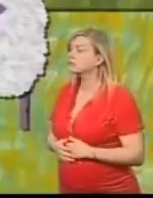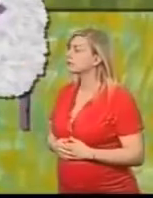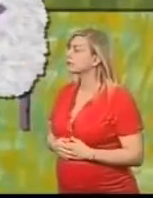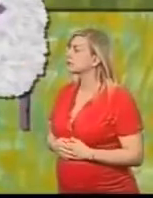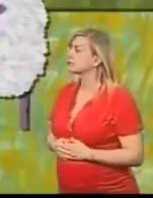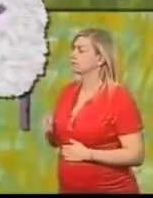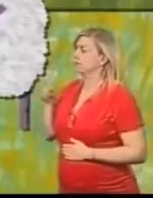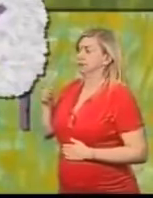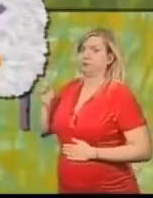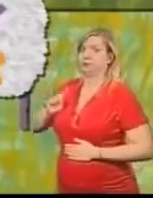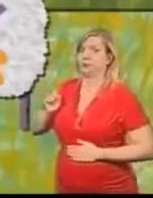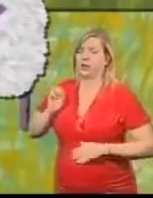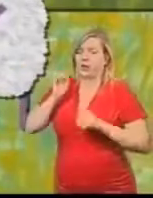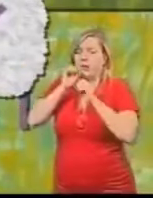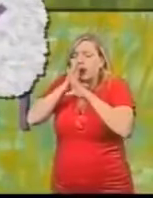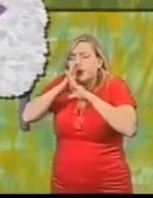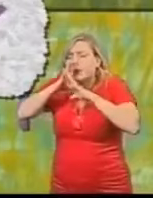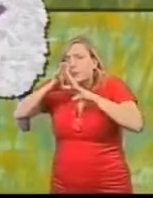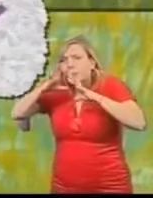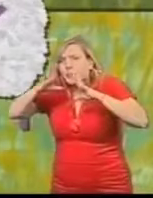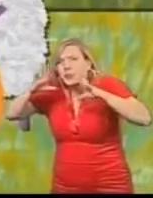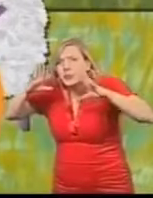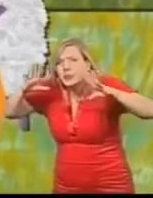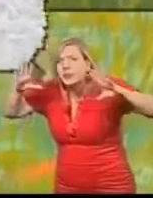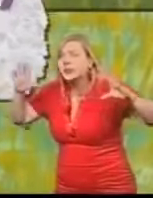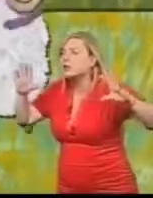And Buster is blowing up the biggest balloon ever